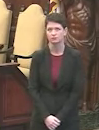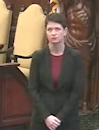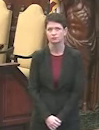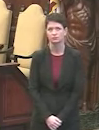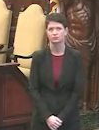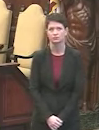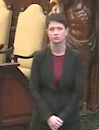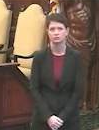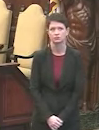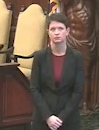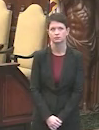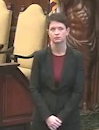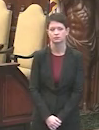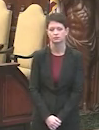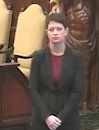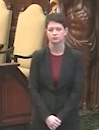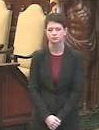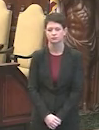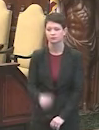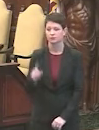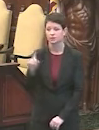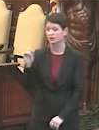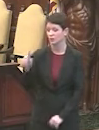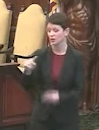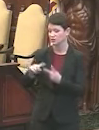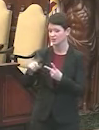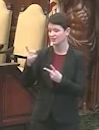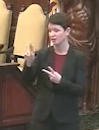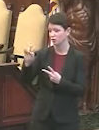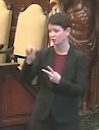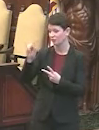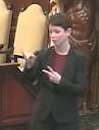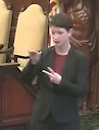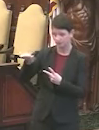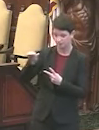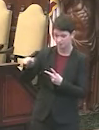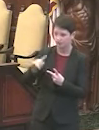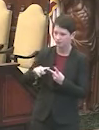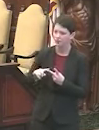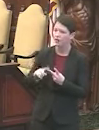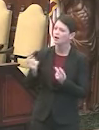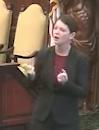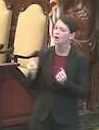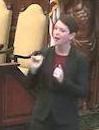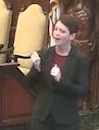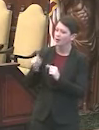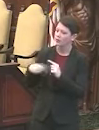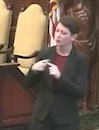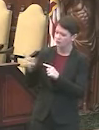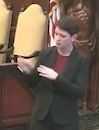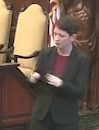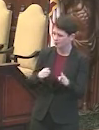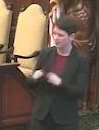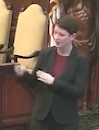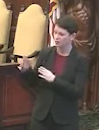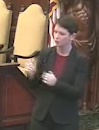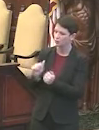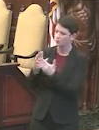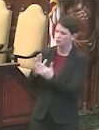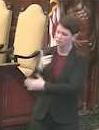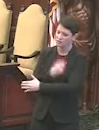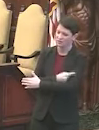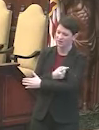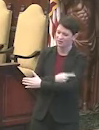vacunación de los desamparados. The second question is for Dr. Farley, and the question is, how and when do you plan to approach vaccination